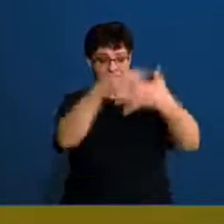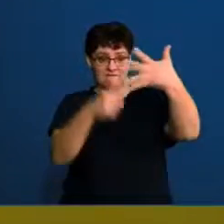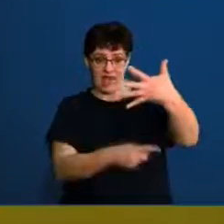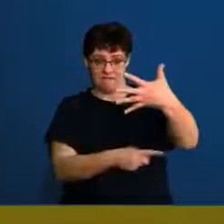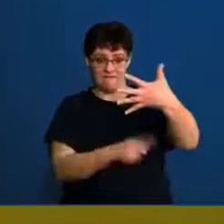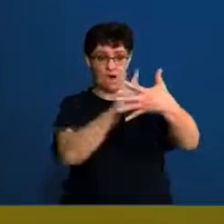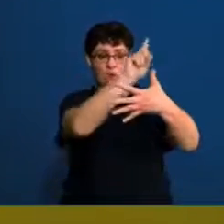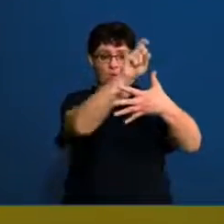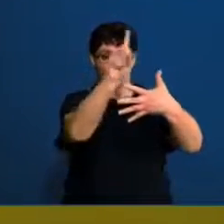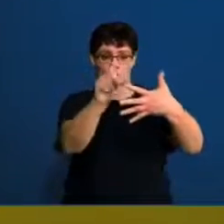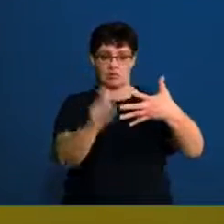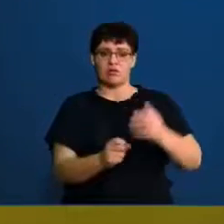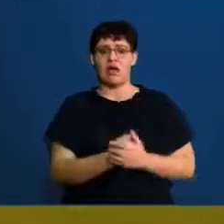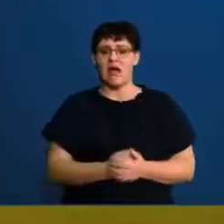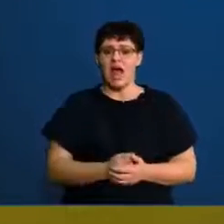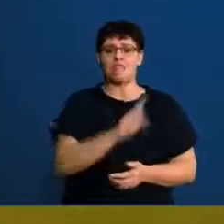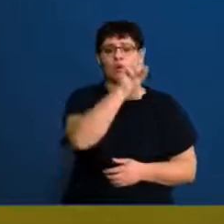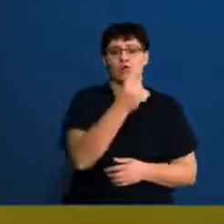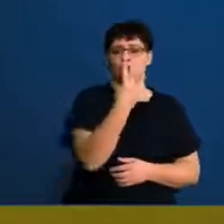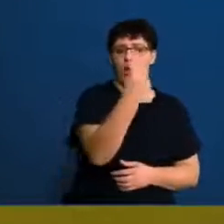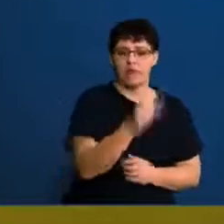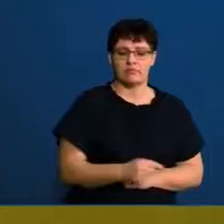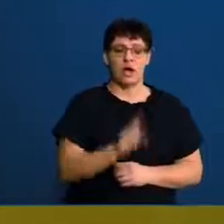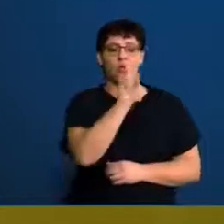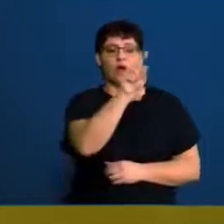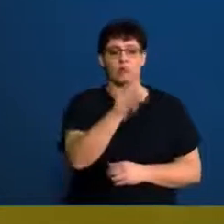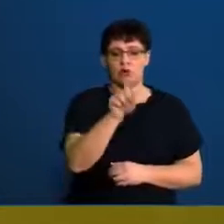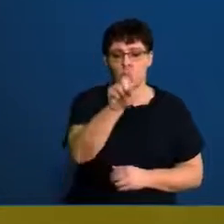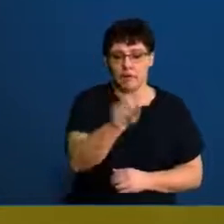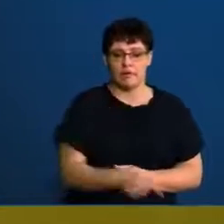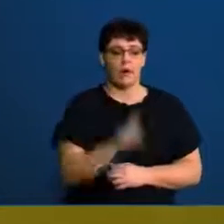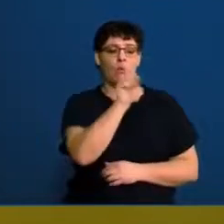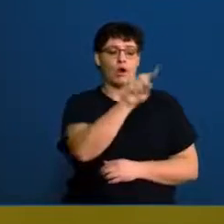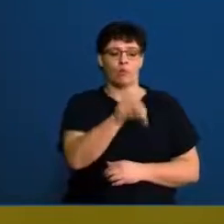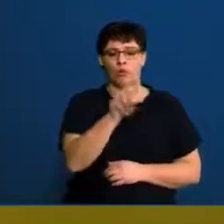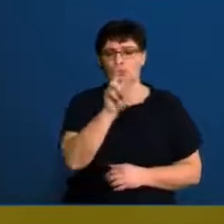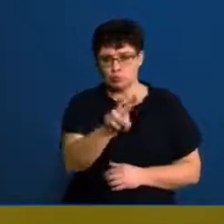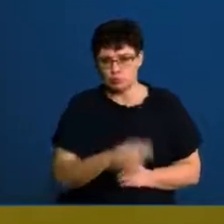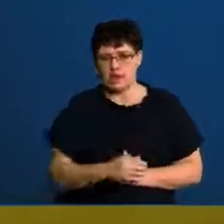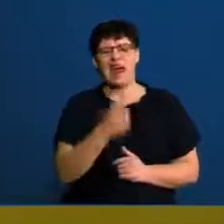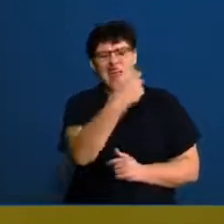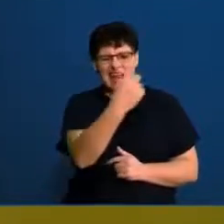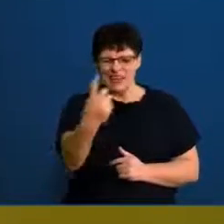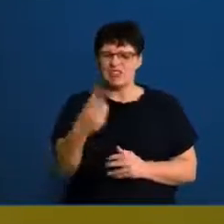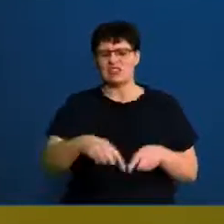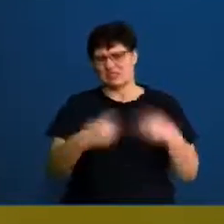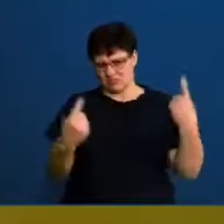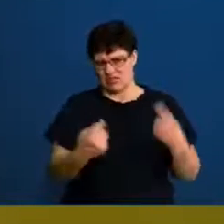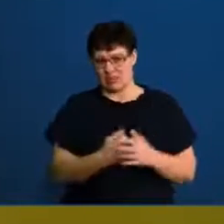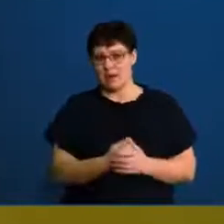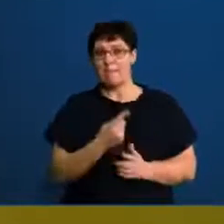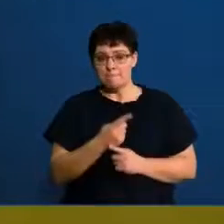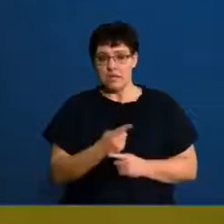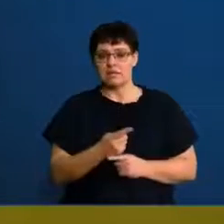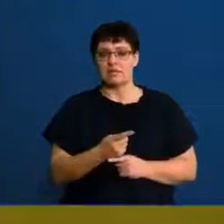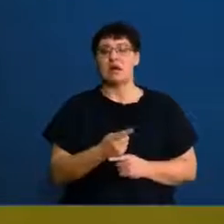But there's going to be question one, and then 1.1, 1.2, et cetera, et cetera. Each paper is slightly different. But at the end of question, you need to